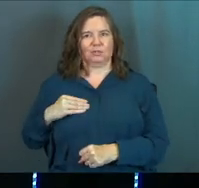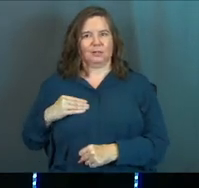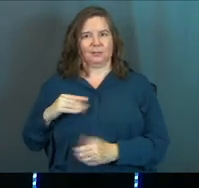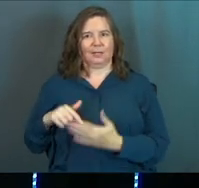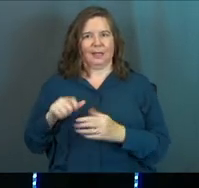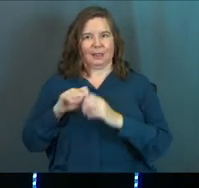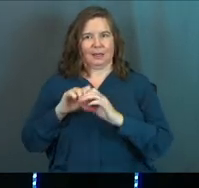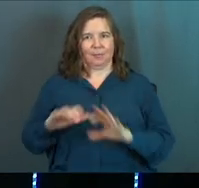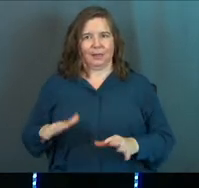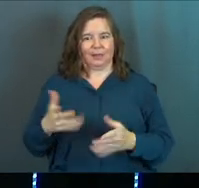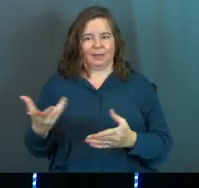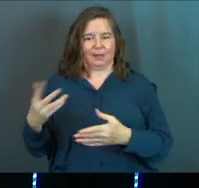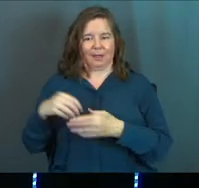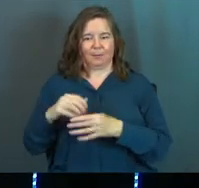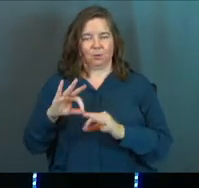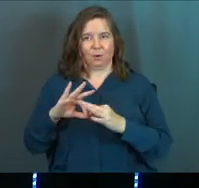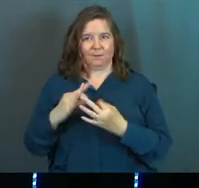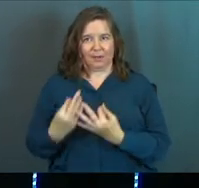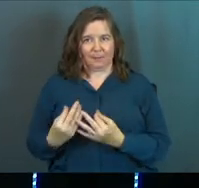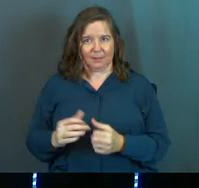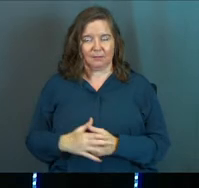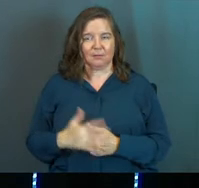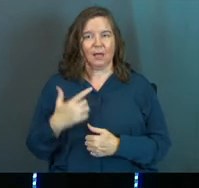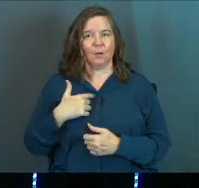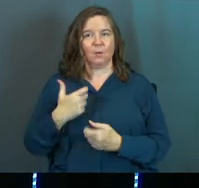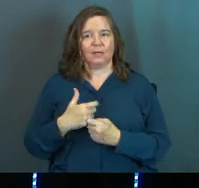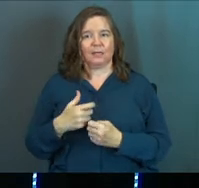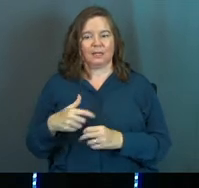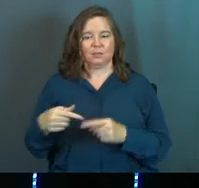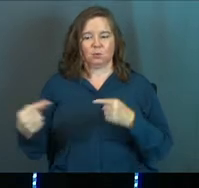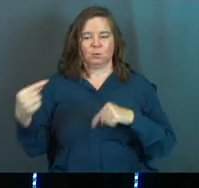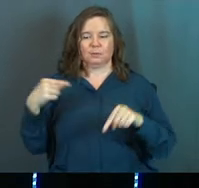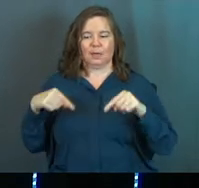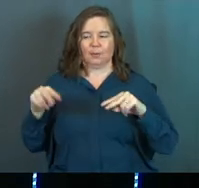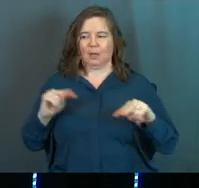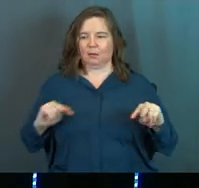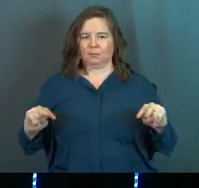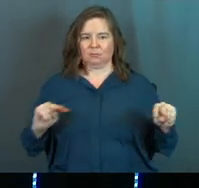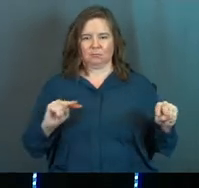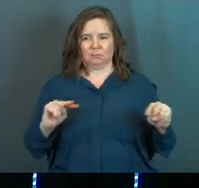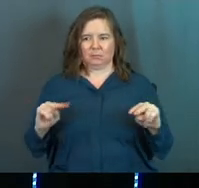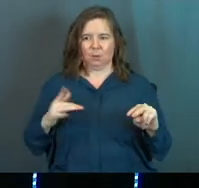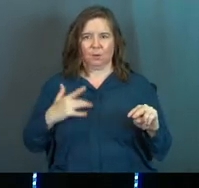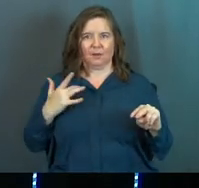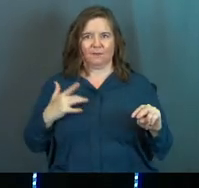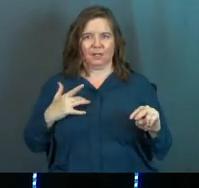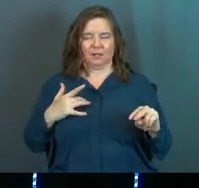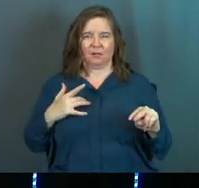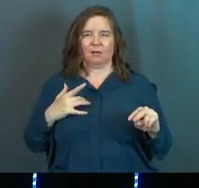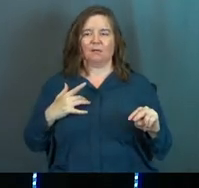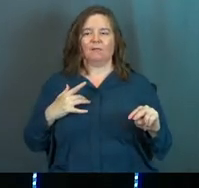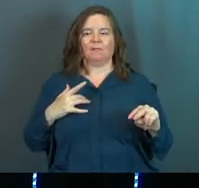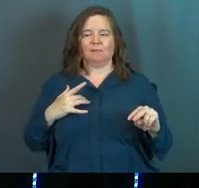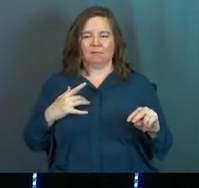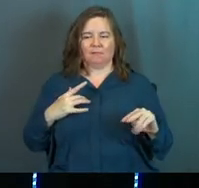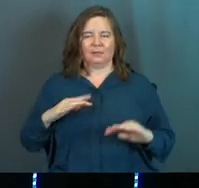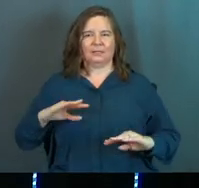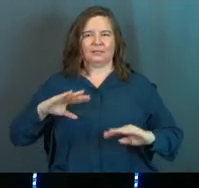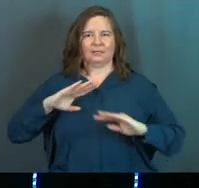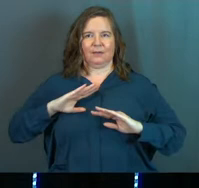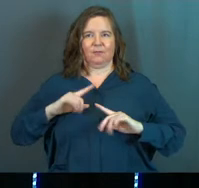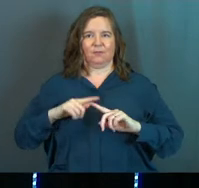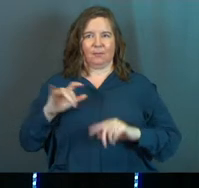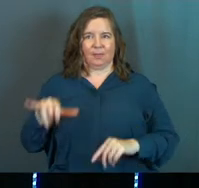in the blessings that come into our family, and we get to stand back, and we get to feel a very special satisfaction